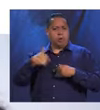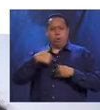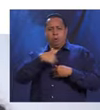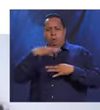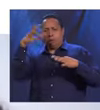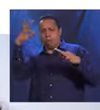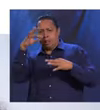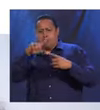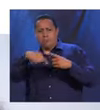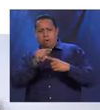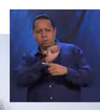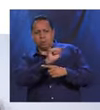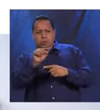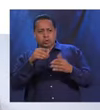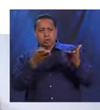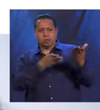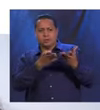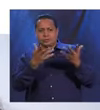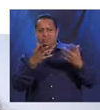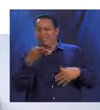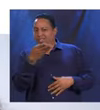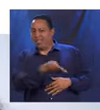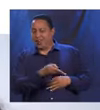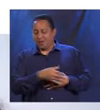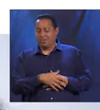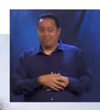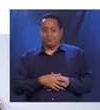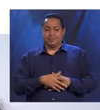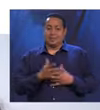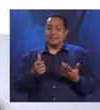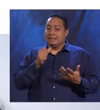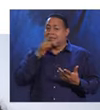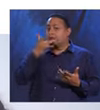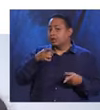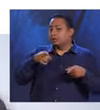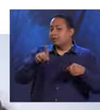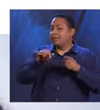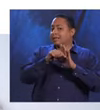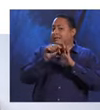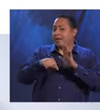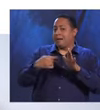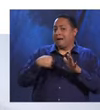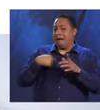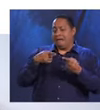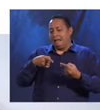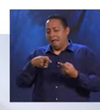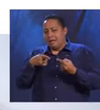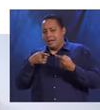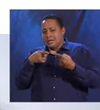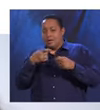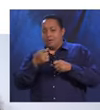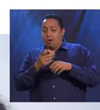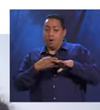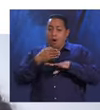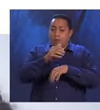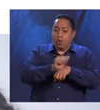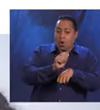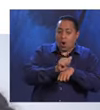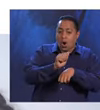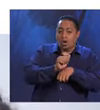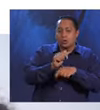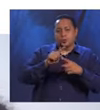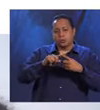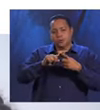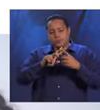in the Black community, we didn't really know a lot of those services existed. So unfortunately during those times, you know, I just had to